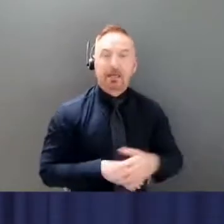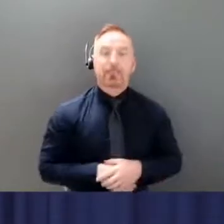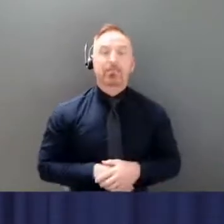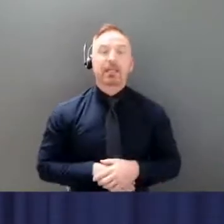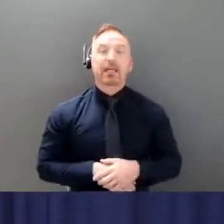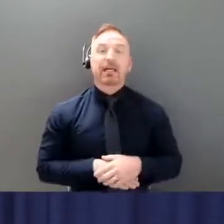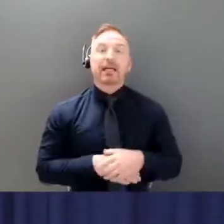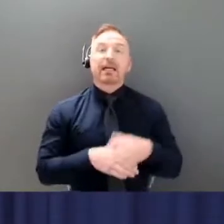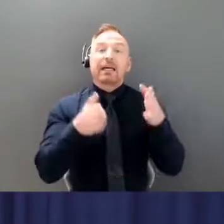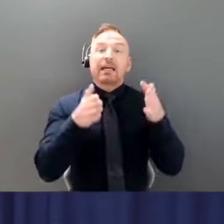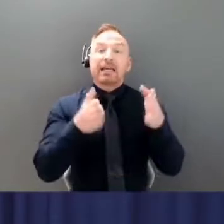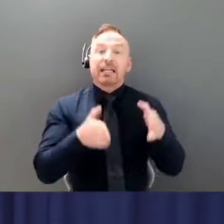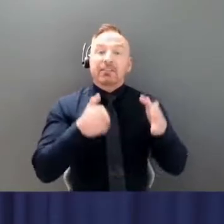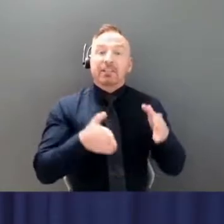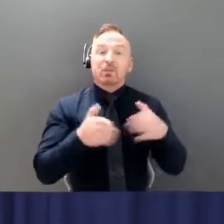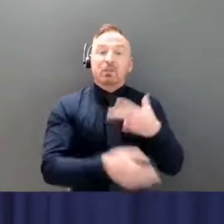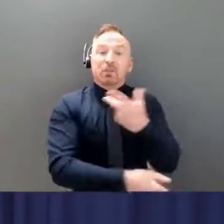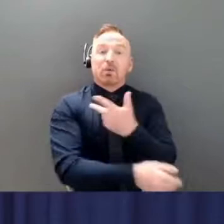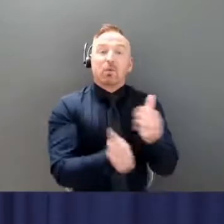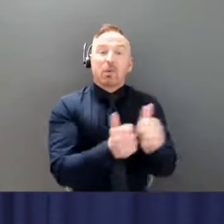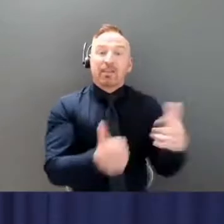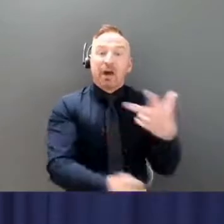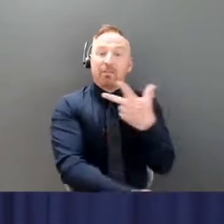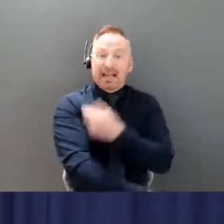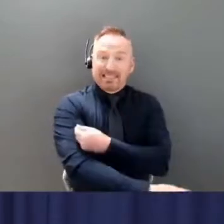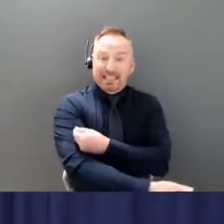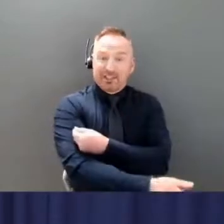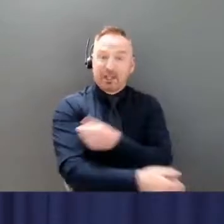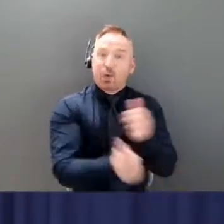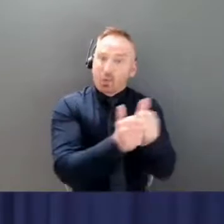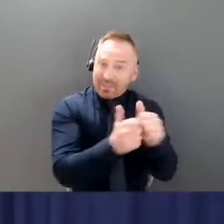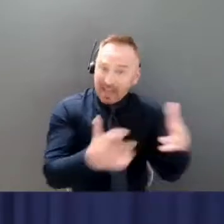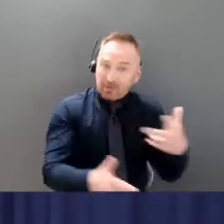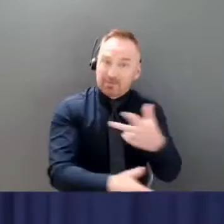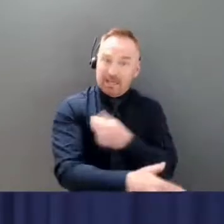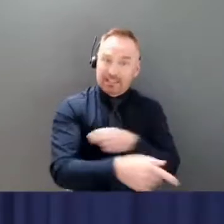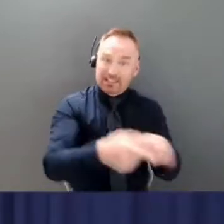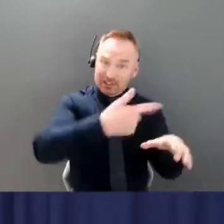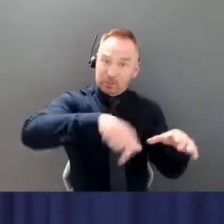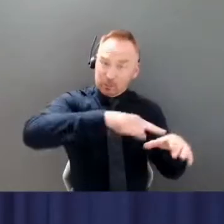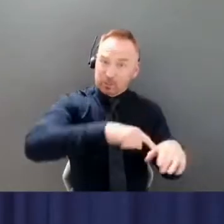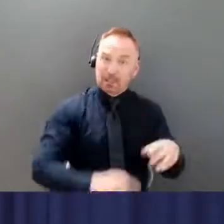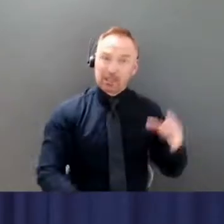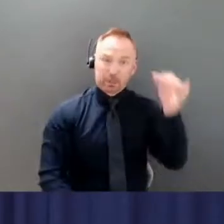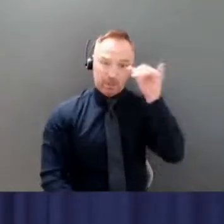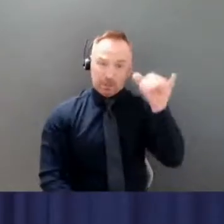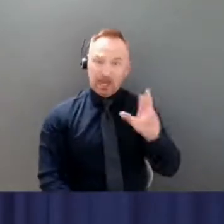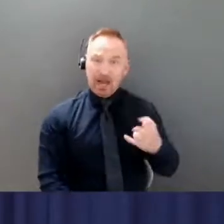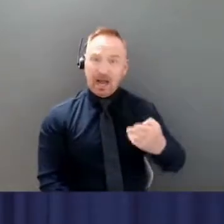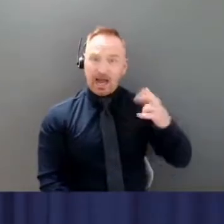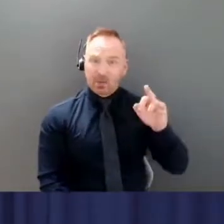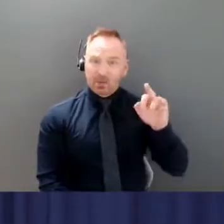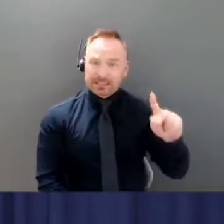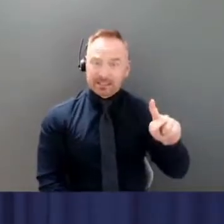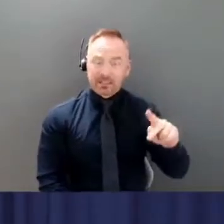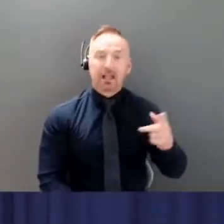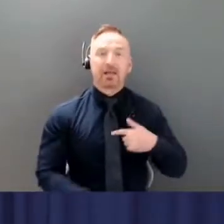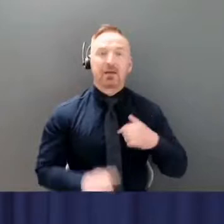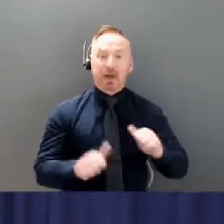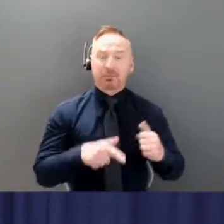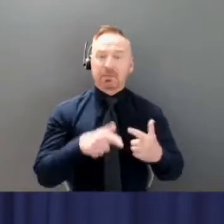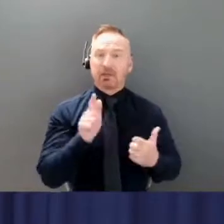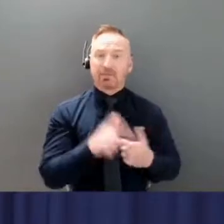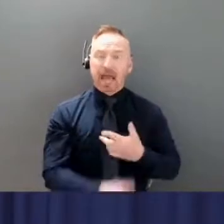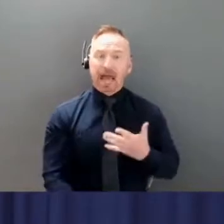extremely careful. You are at much greater risk of having severe symptoms that could send you to the hospital and